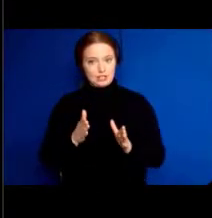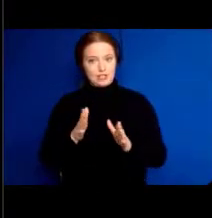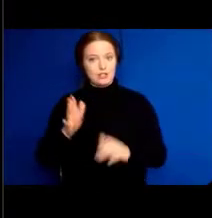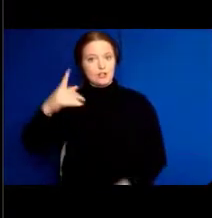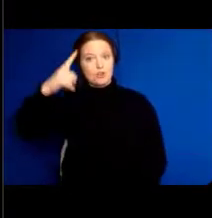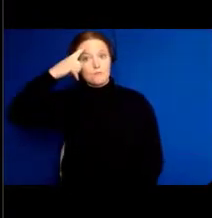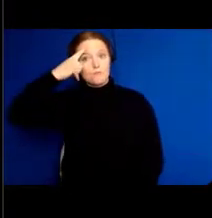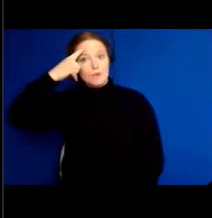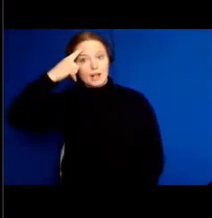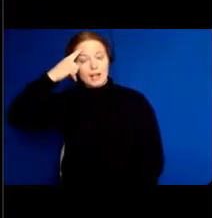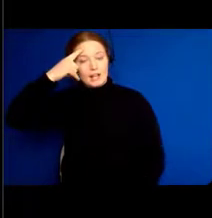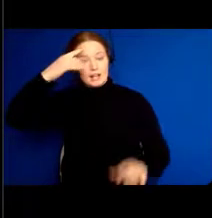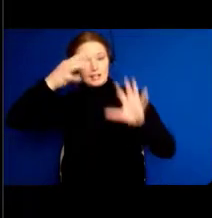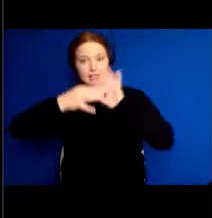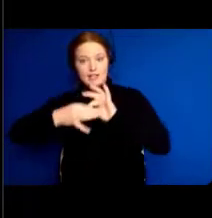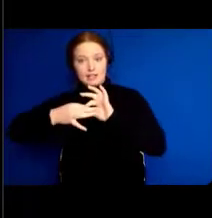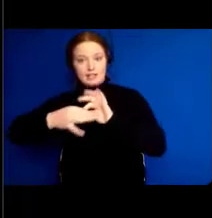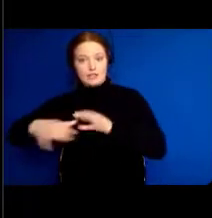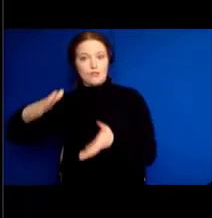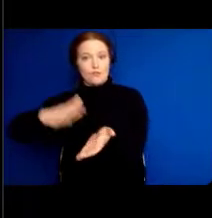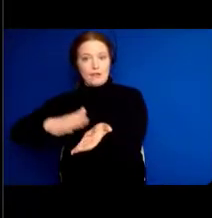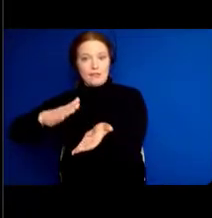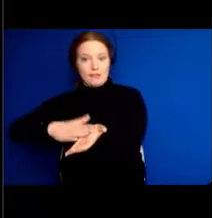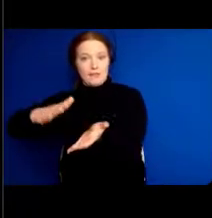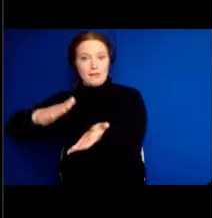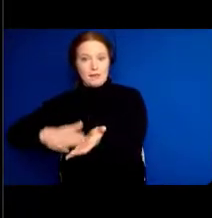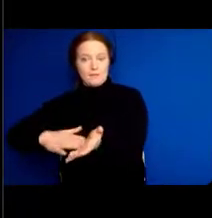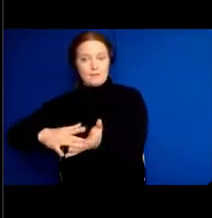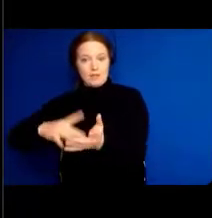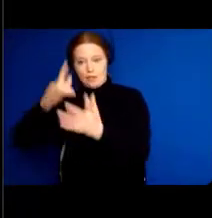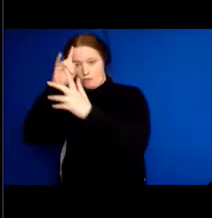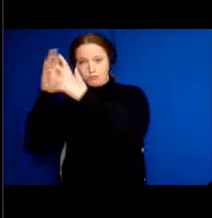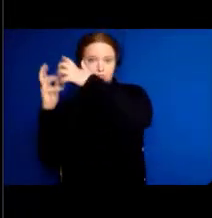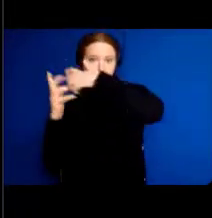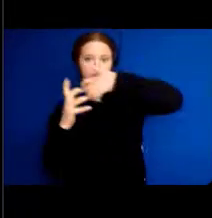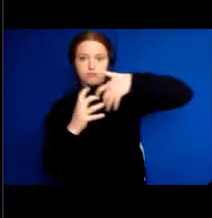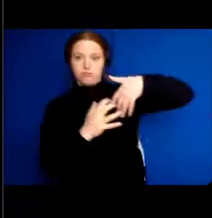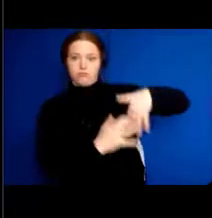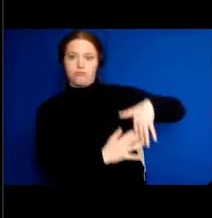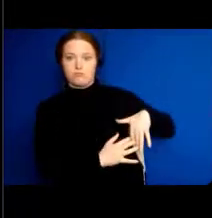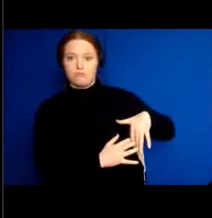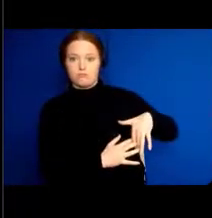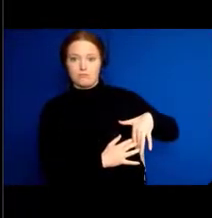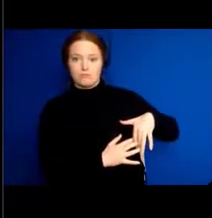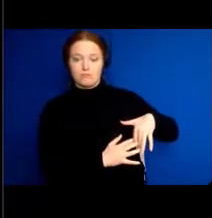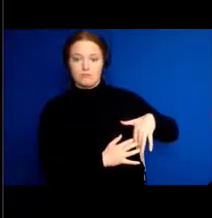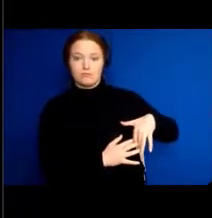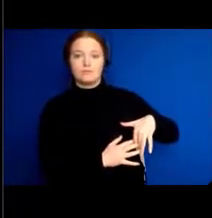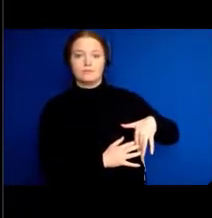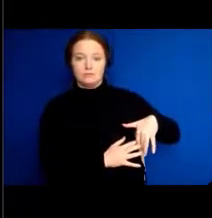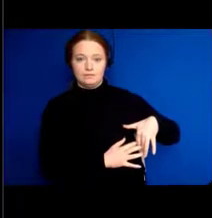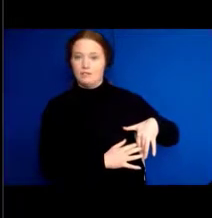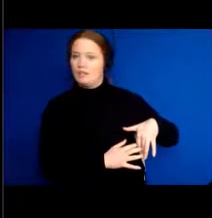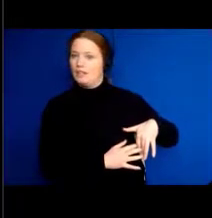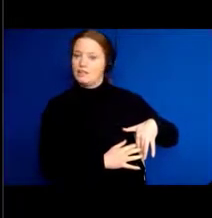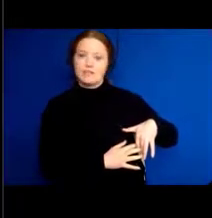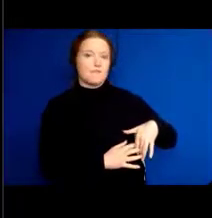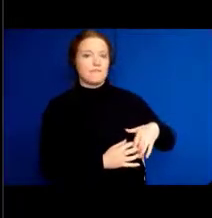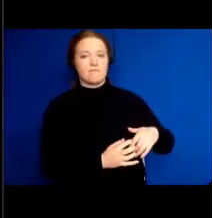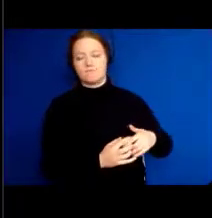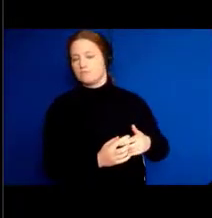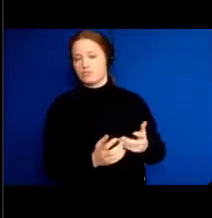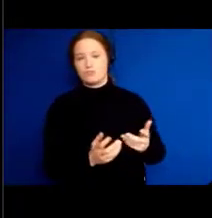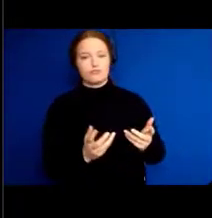and synchronization. And it allows all the parts of the brain to work together in a in a much smoother, more efficient